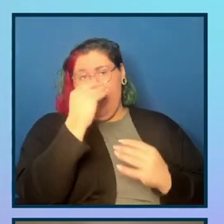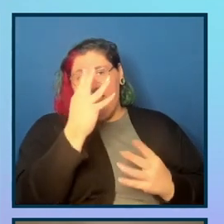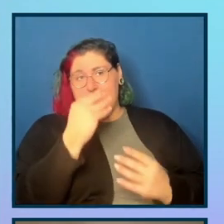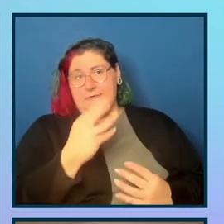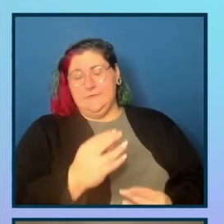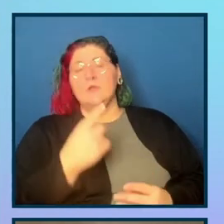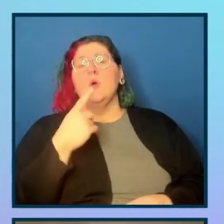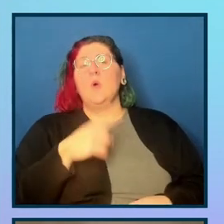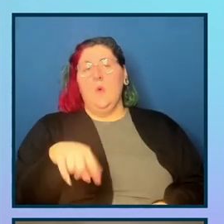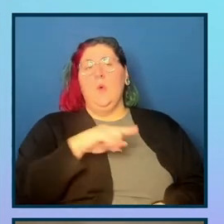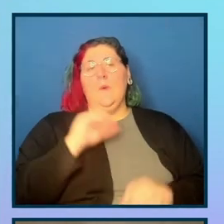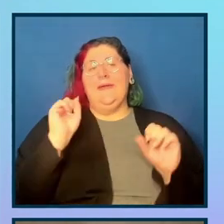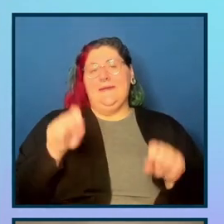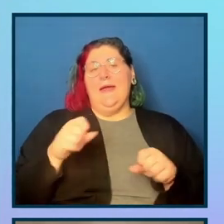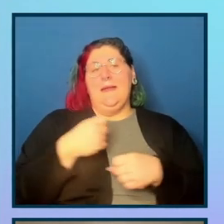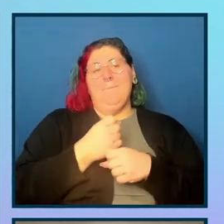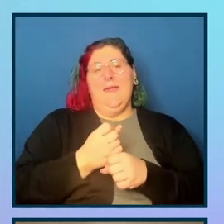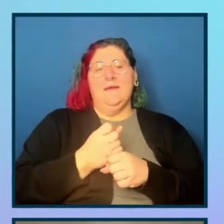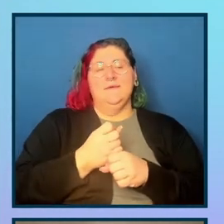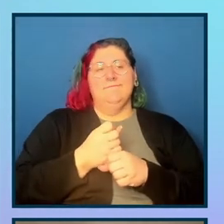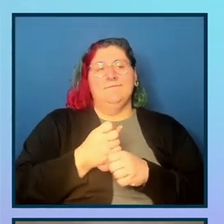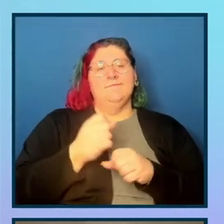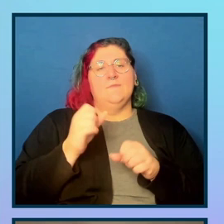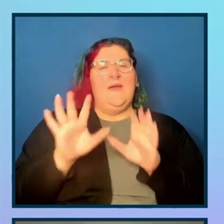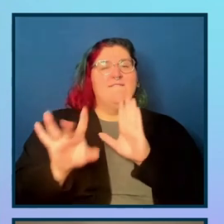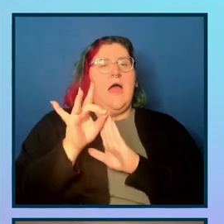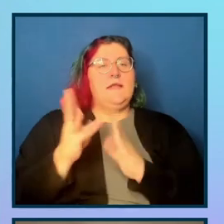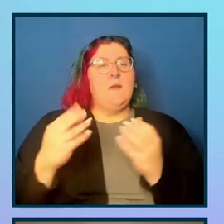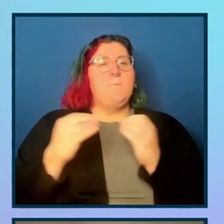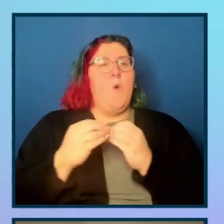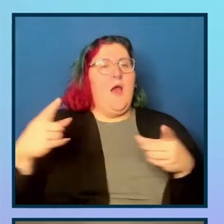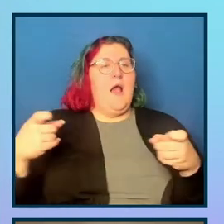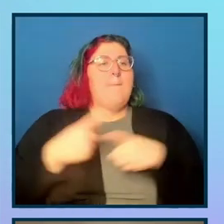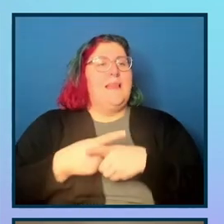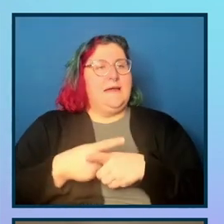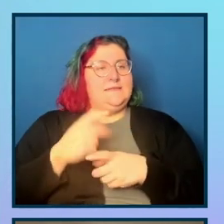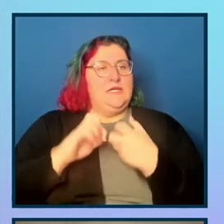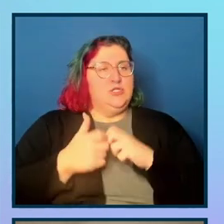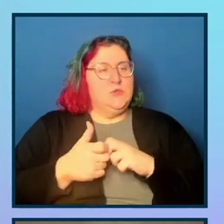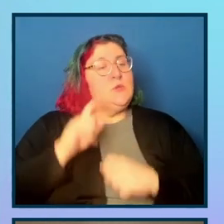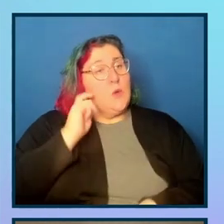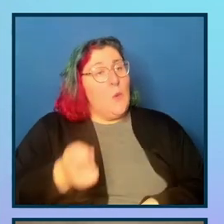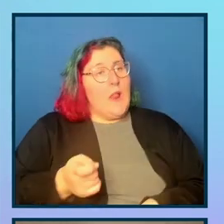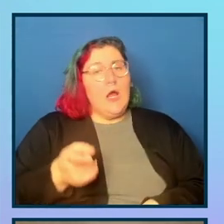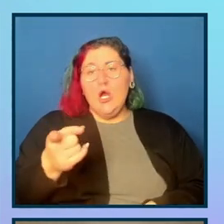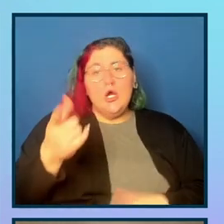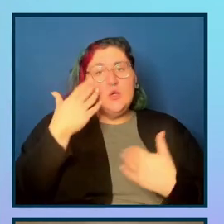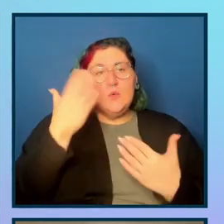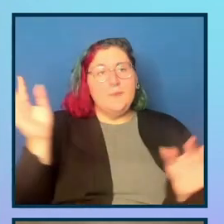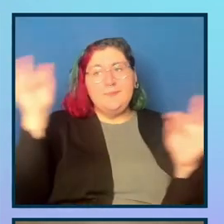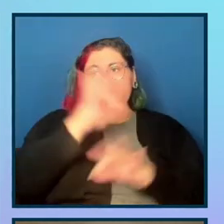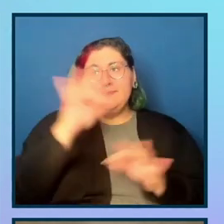some more sophisticated, complex accessibility issues, which is really cool. You don't need to know anything about accessibility. You could have never even read a word of, of